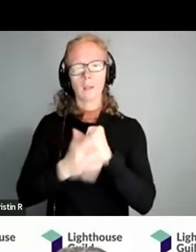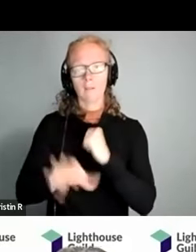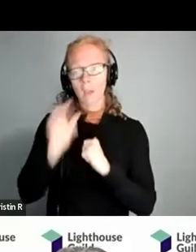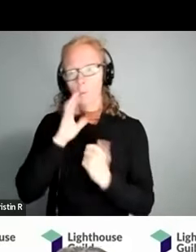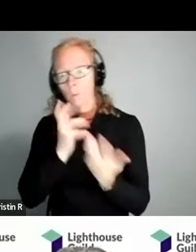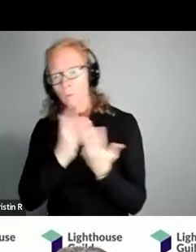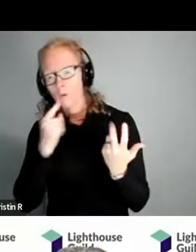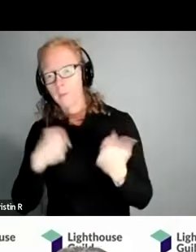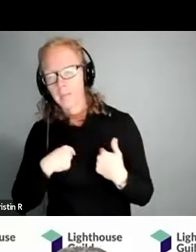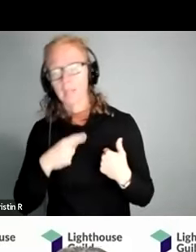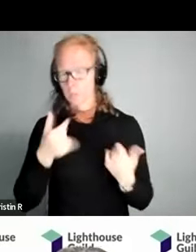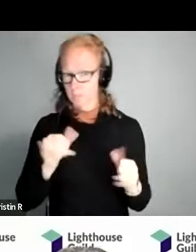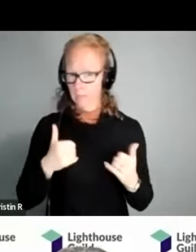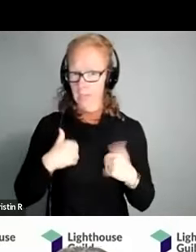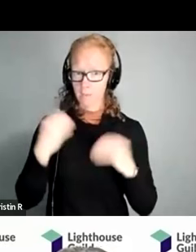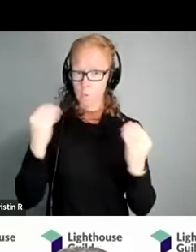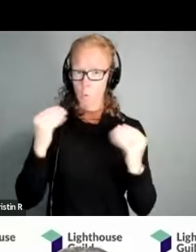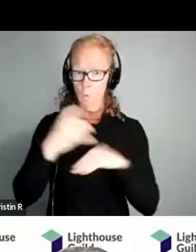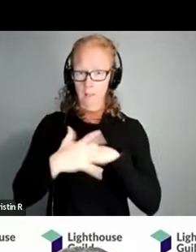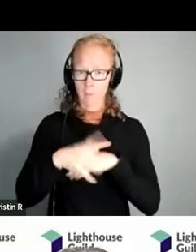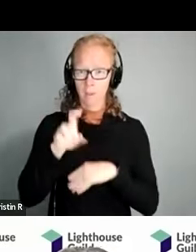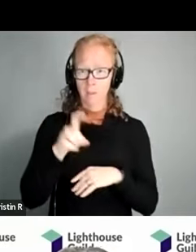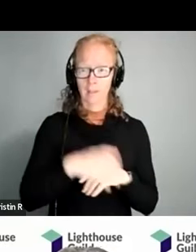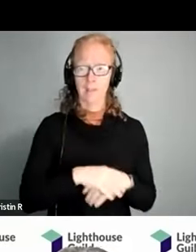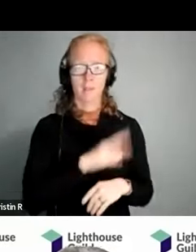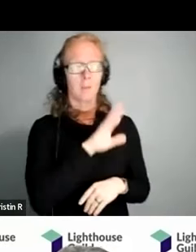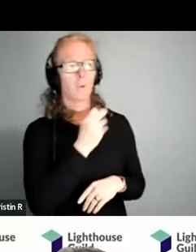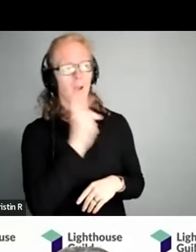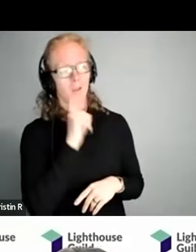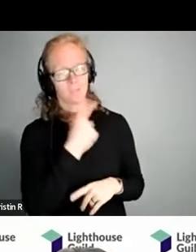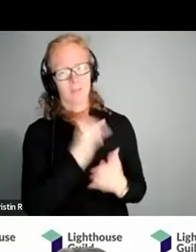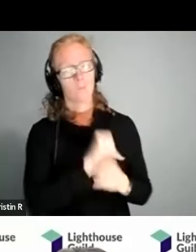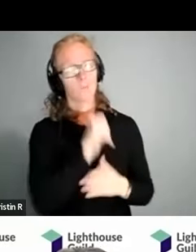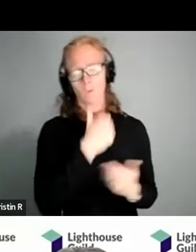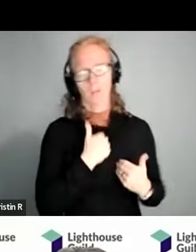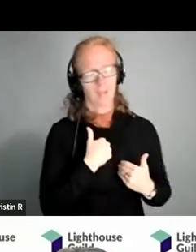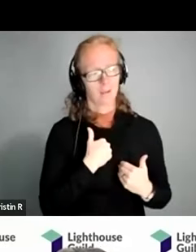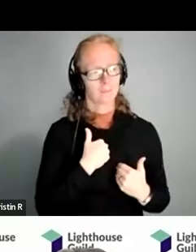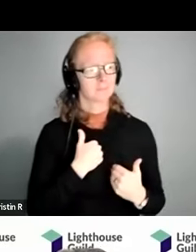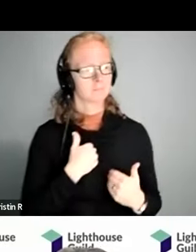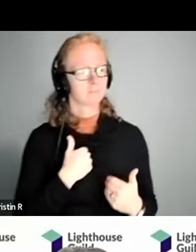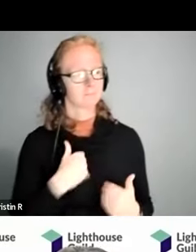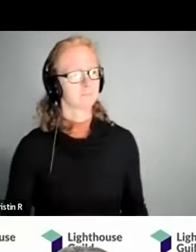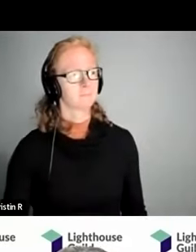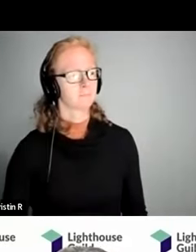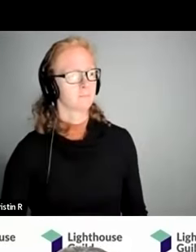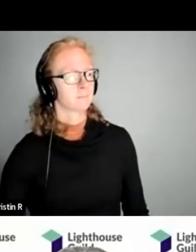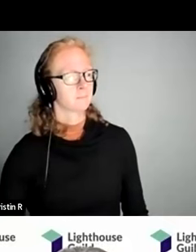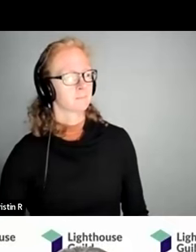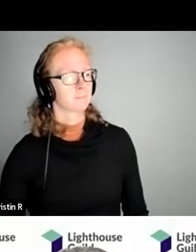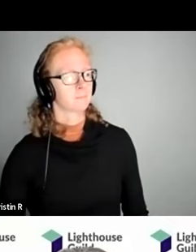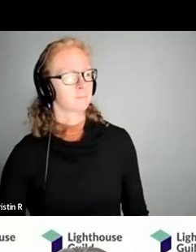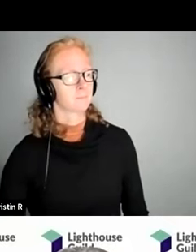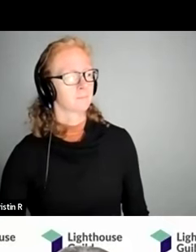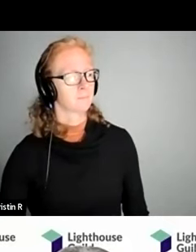would work for them do you still have such a store so i'll take that one we don't necessarily know have a store anymore we're really a medical